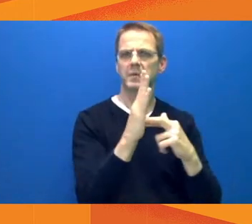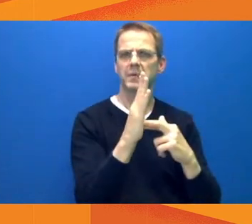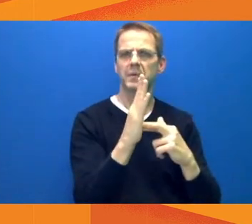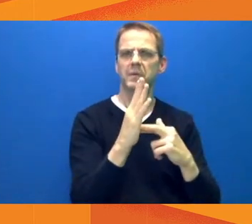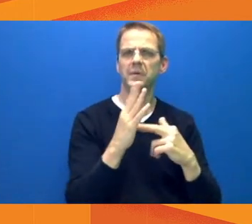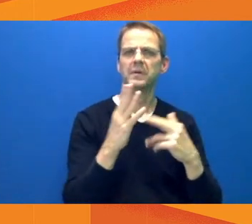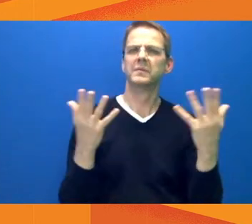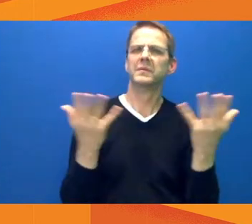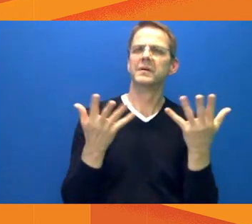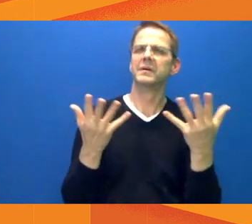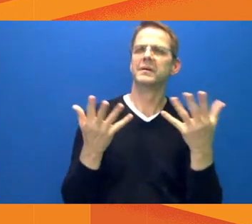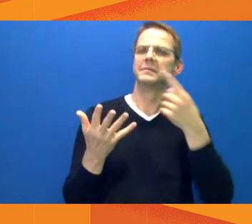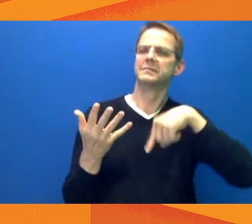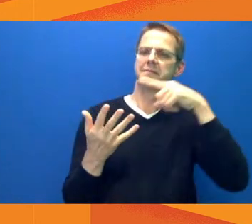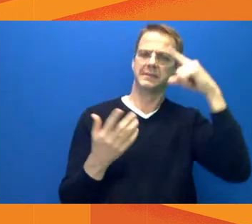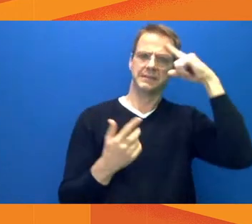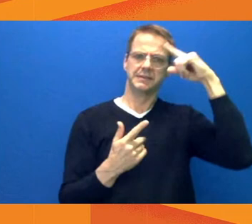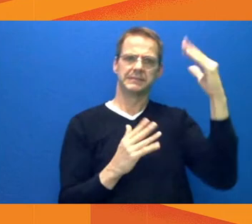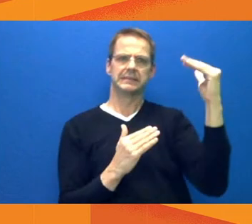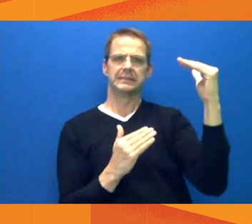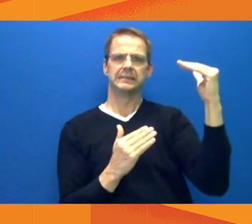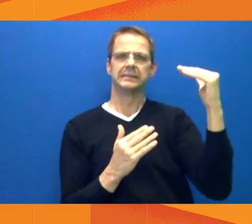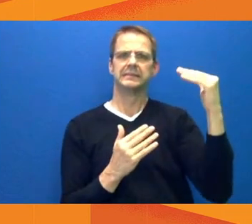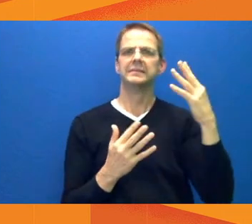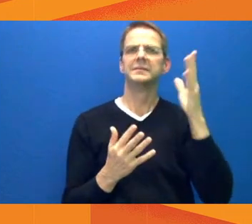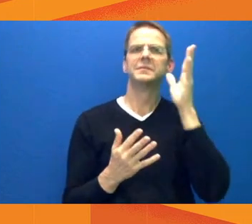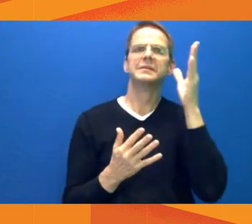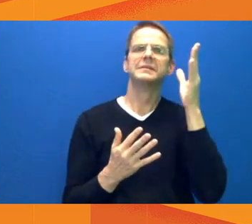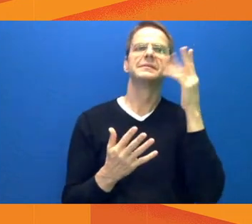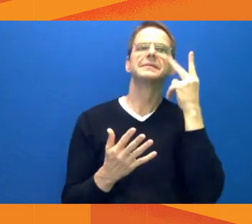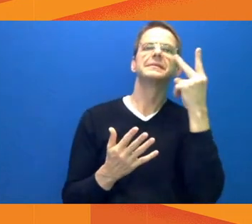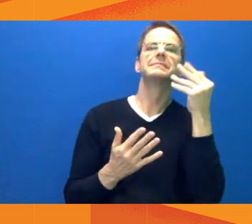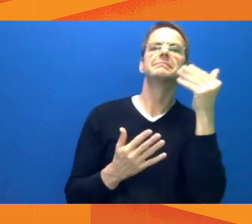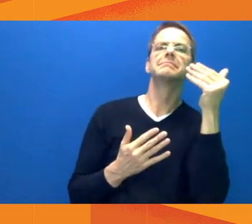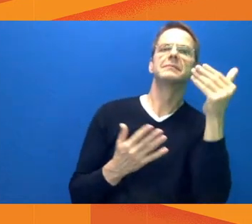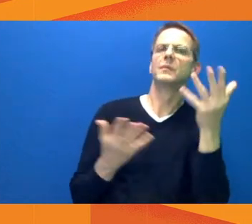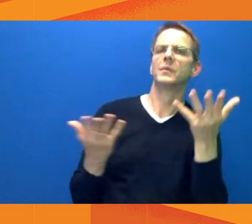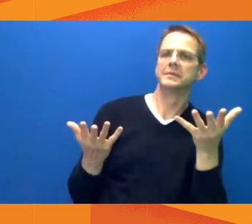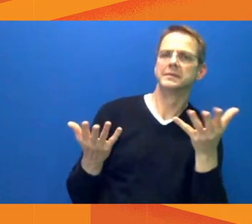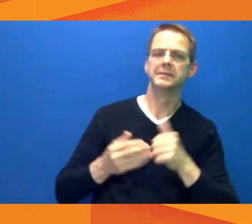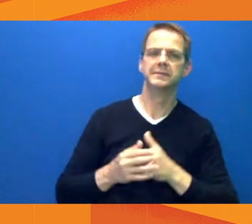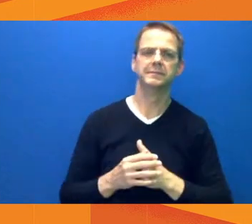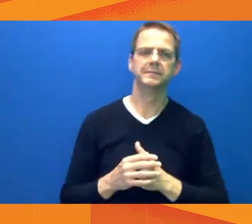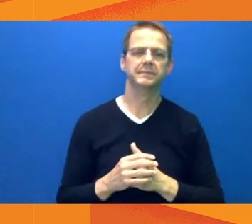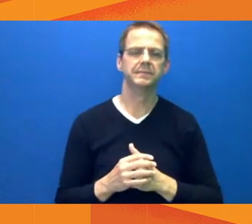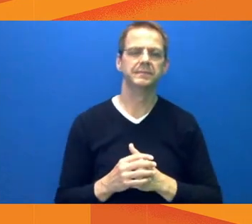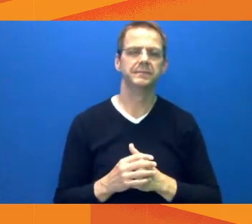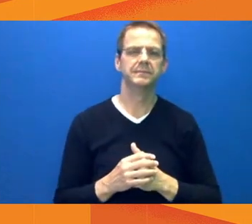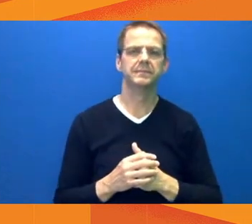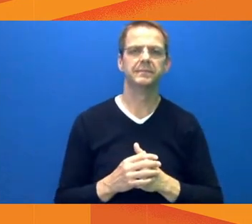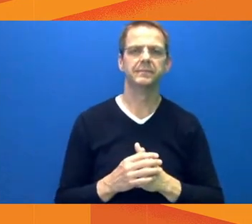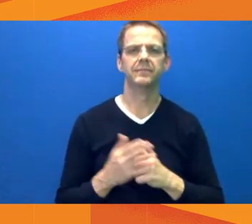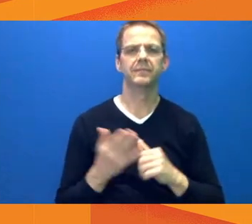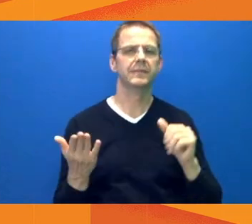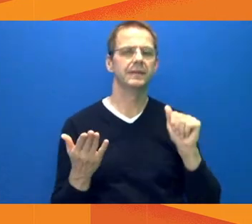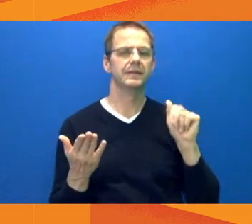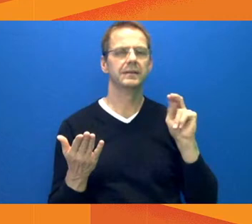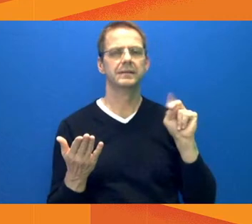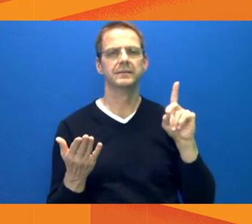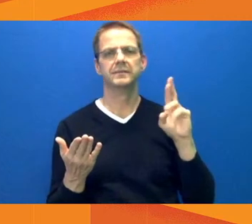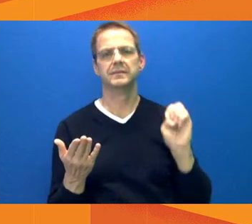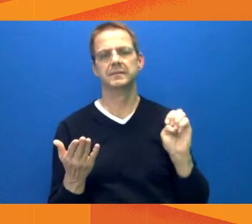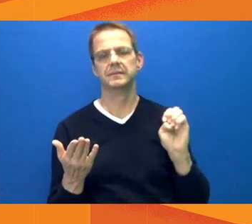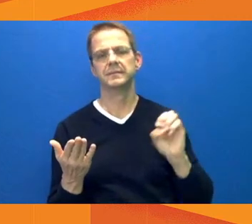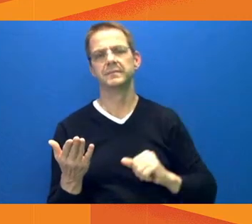Yeah, as I mentioned, we're definitely triaging those areas where we're hearing concerns about. And what's helpful